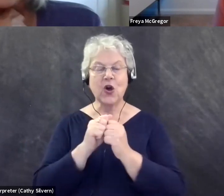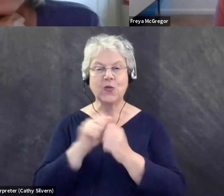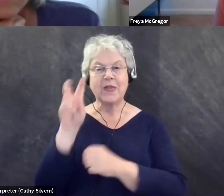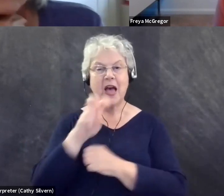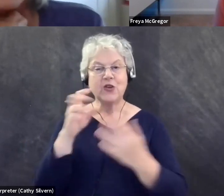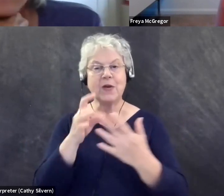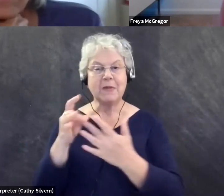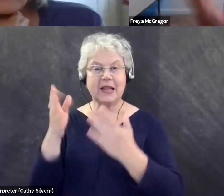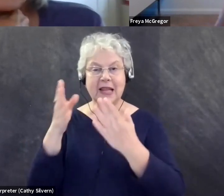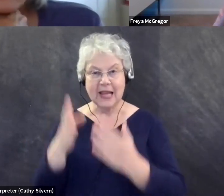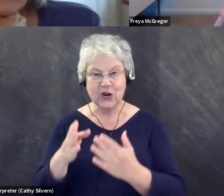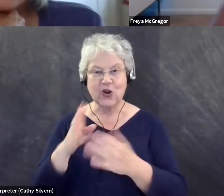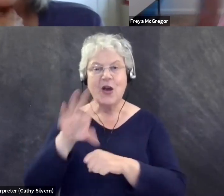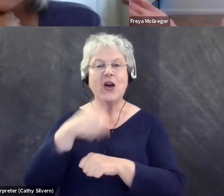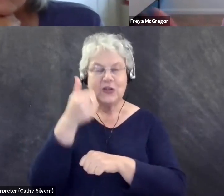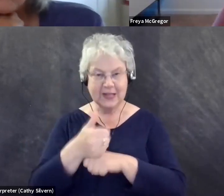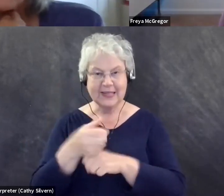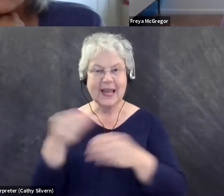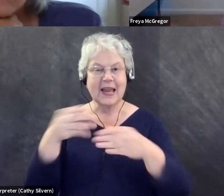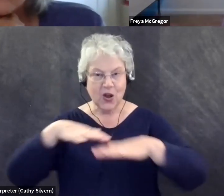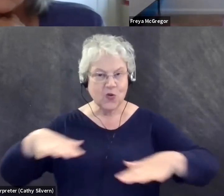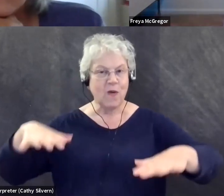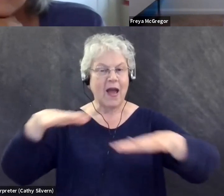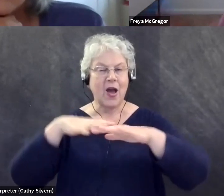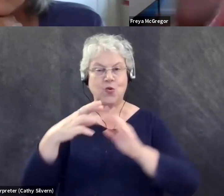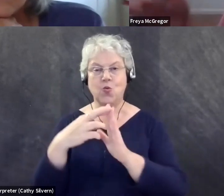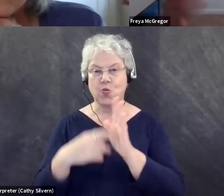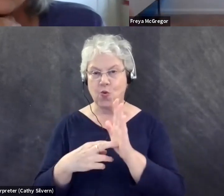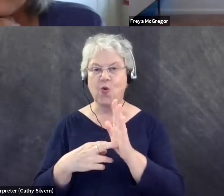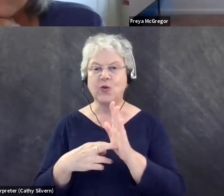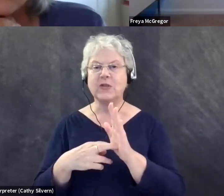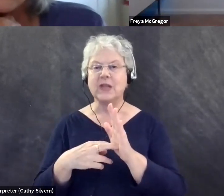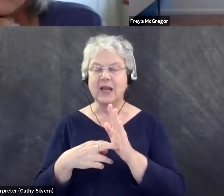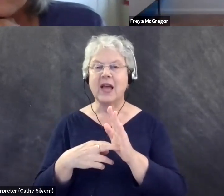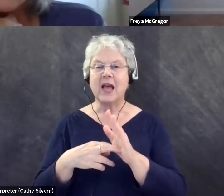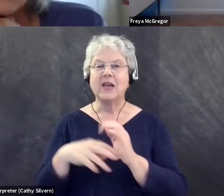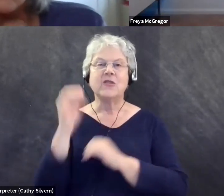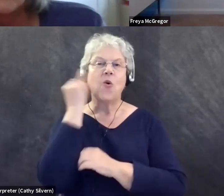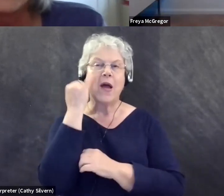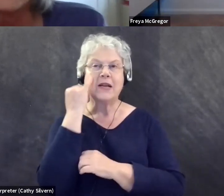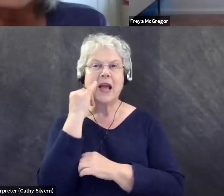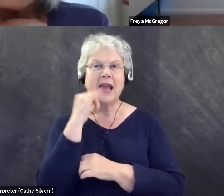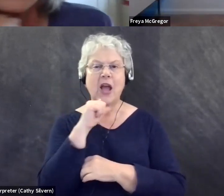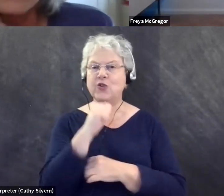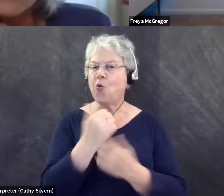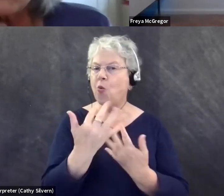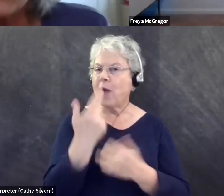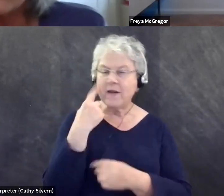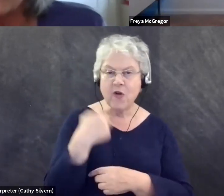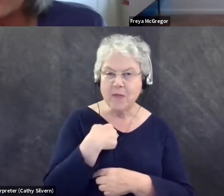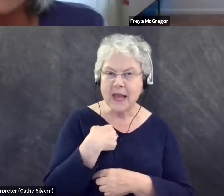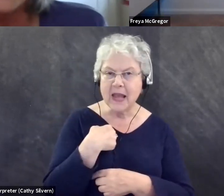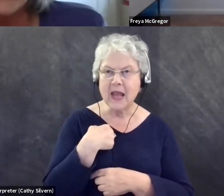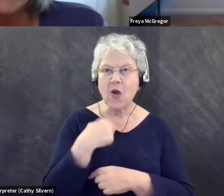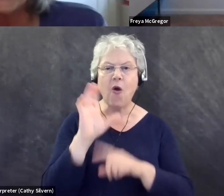ground rules. I think we being someone with an access challenge, e.g. don't hold back for me, et cetera. Right. Um,